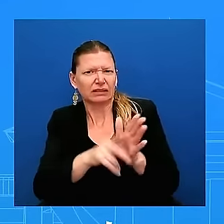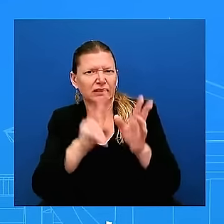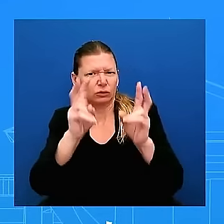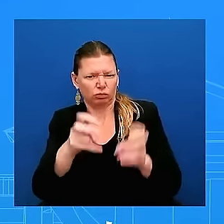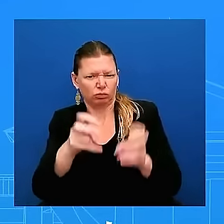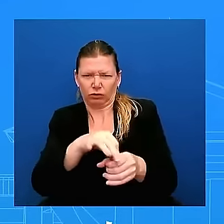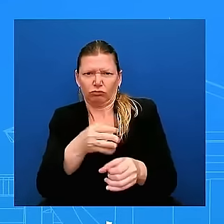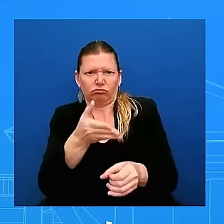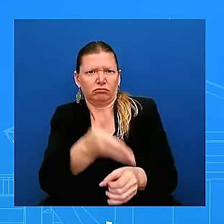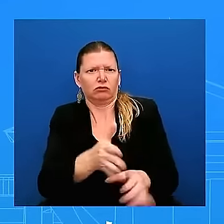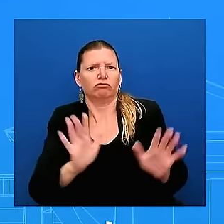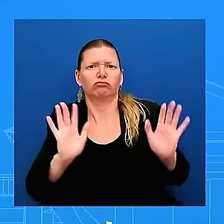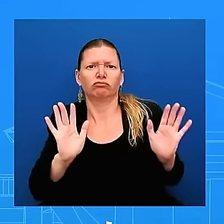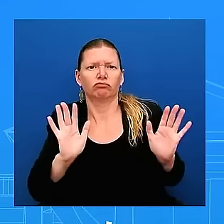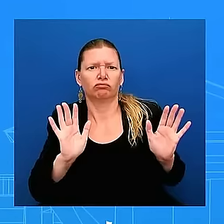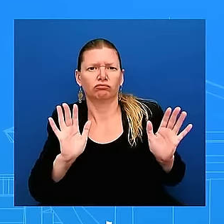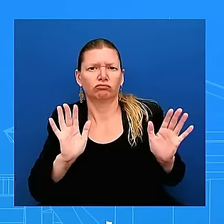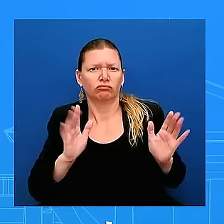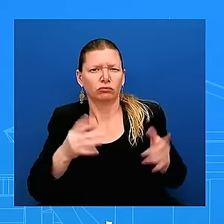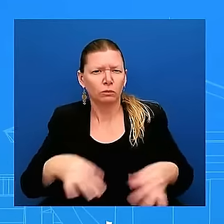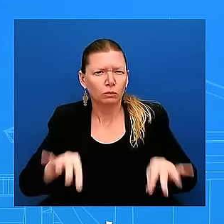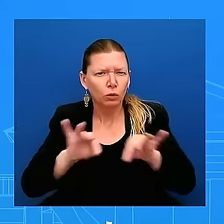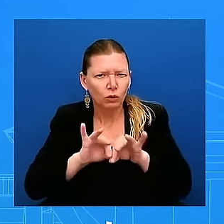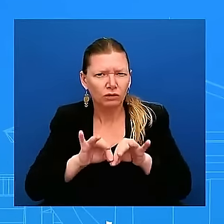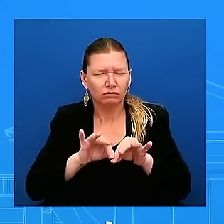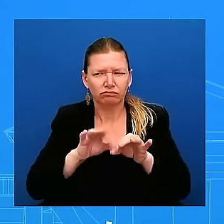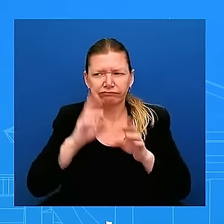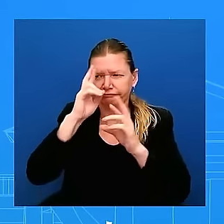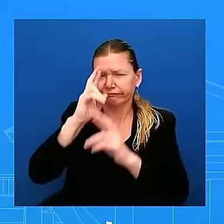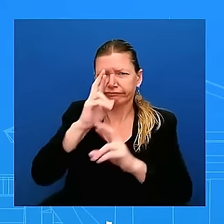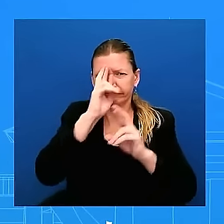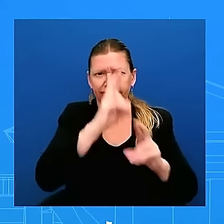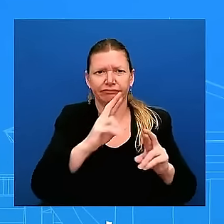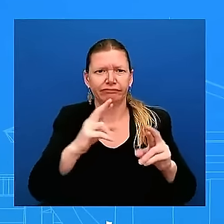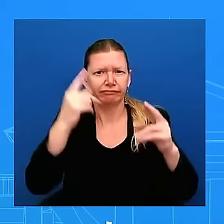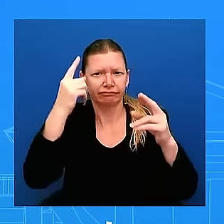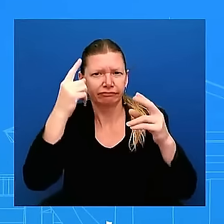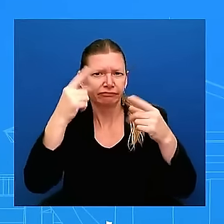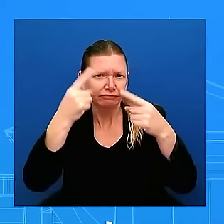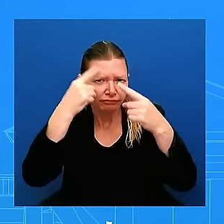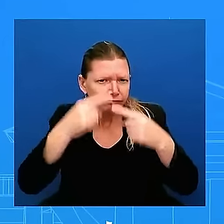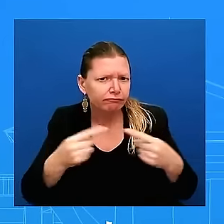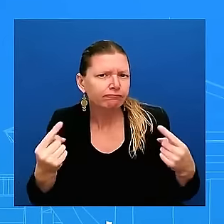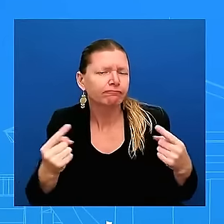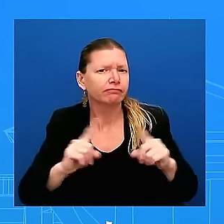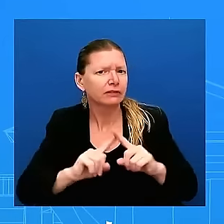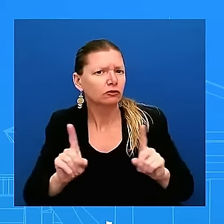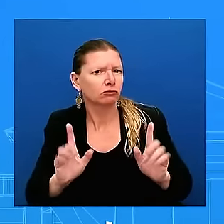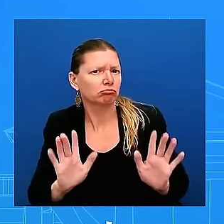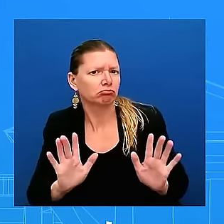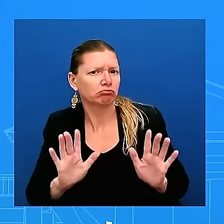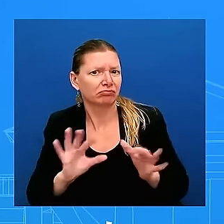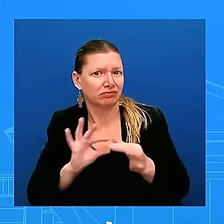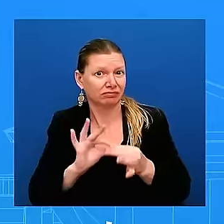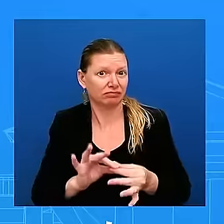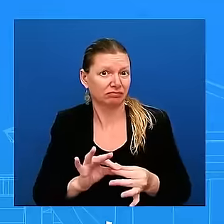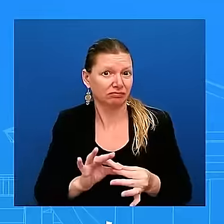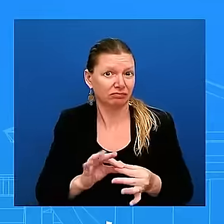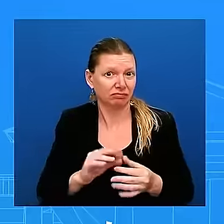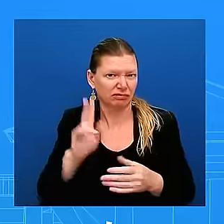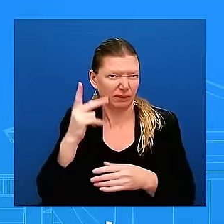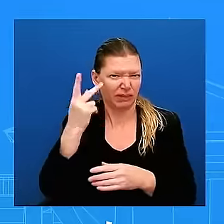to condemn it okay Jeff thanks Green a couple follow-ups uh is the White House is the President concerned about